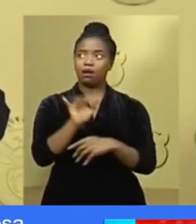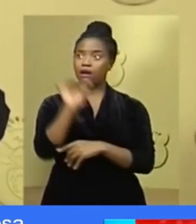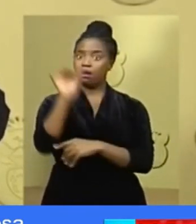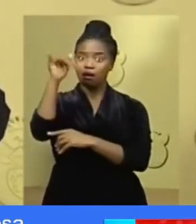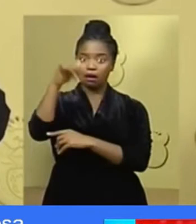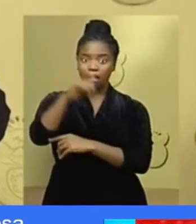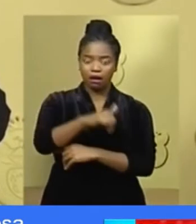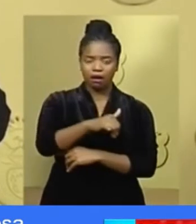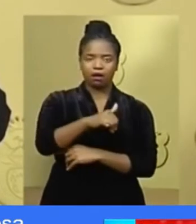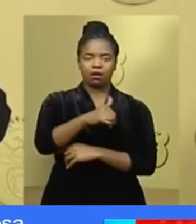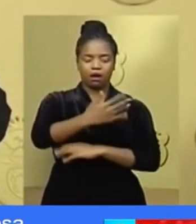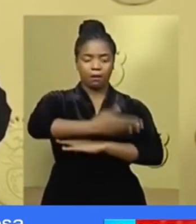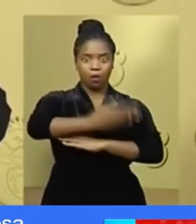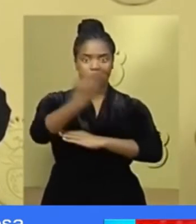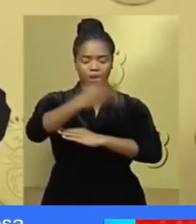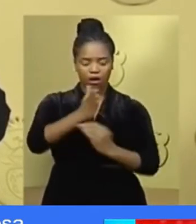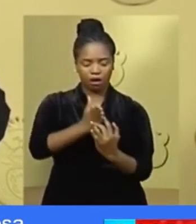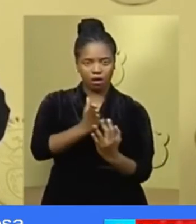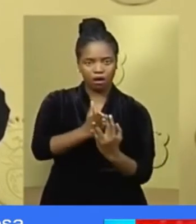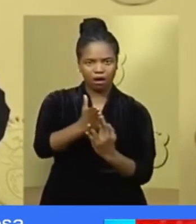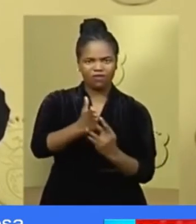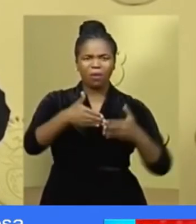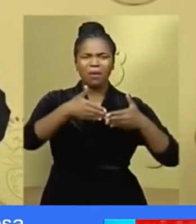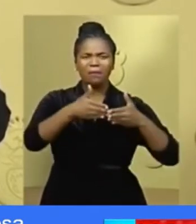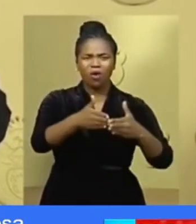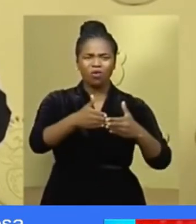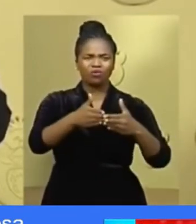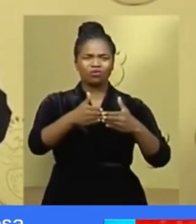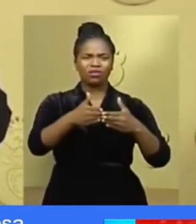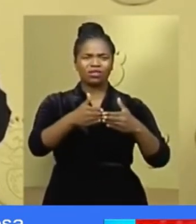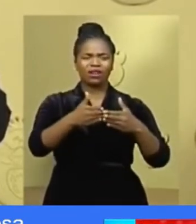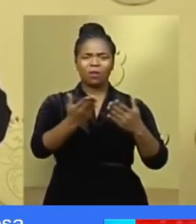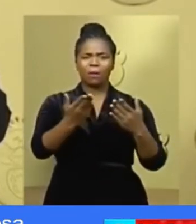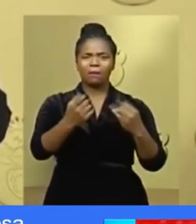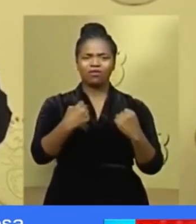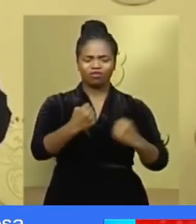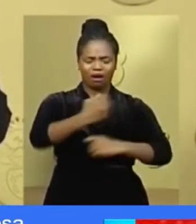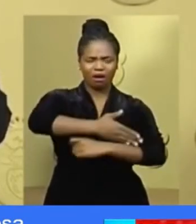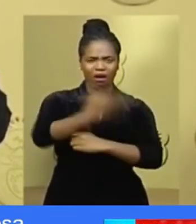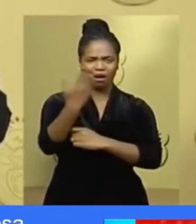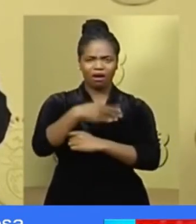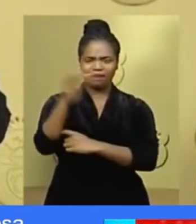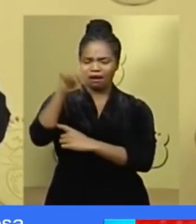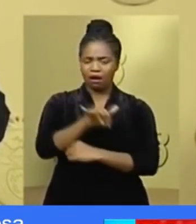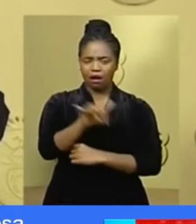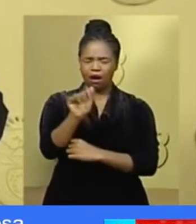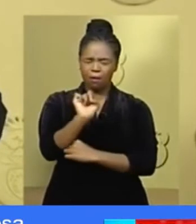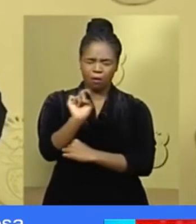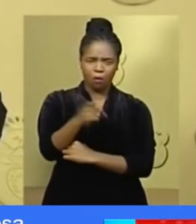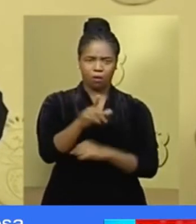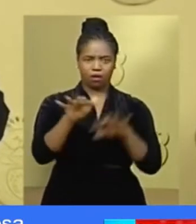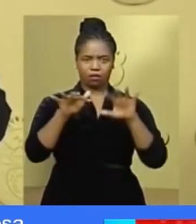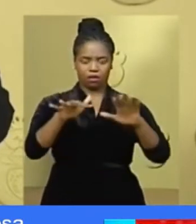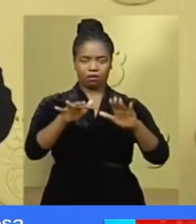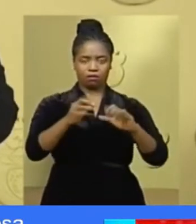police and traffic officers, and all other people who have been leading our response.